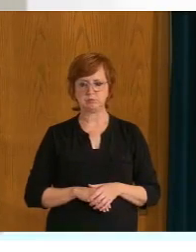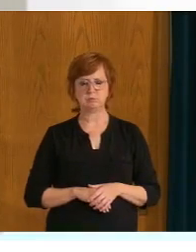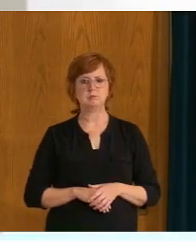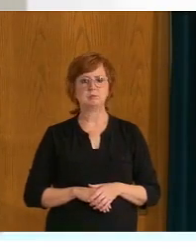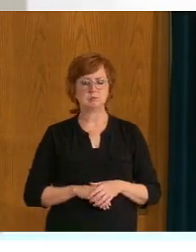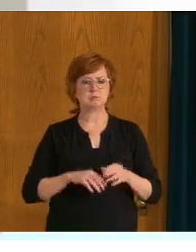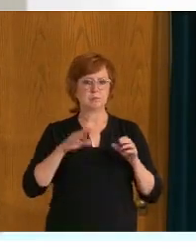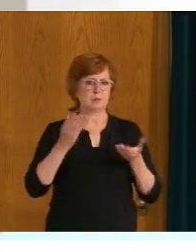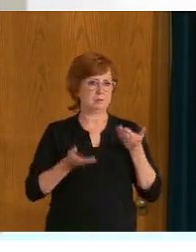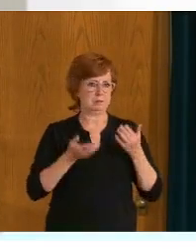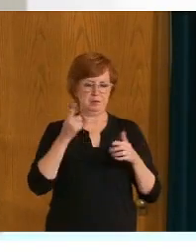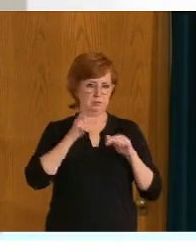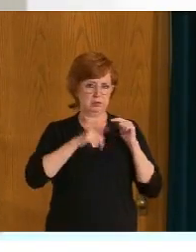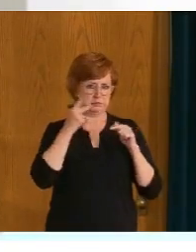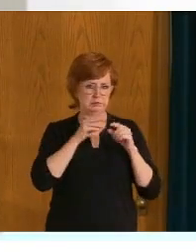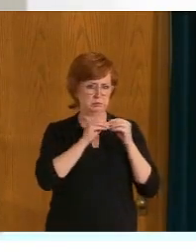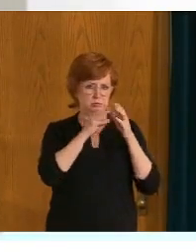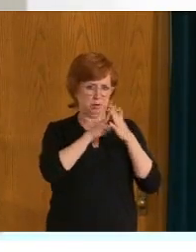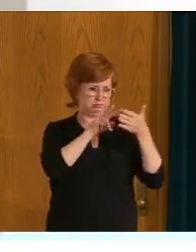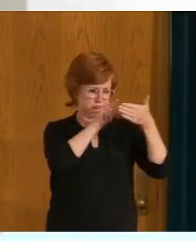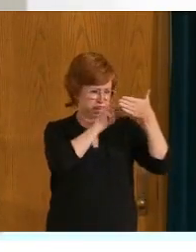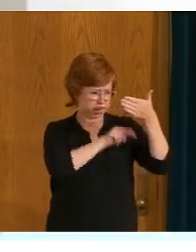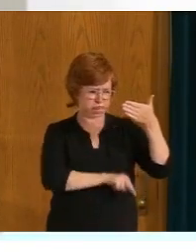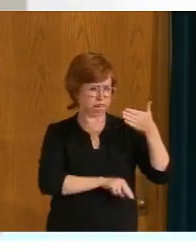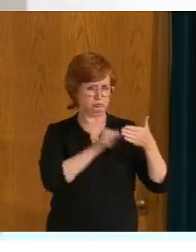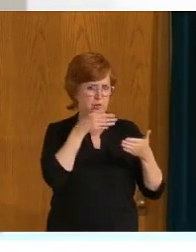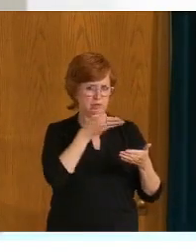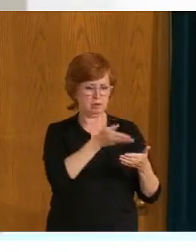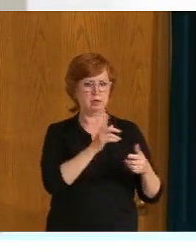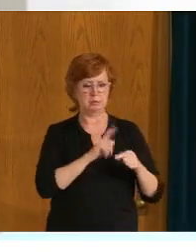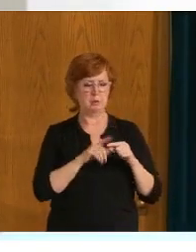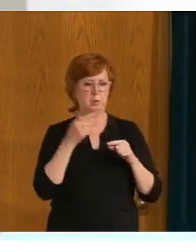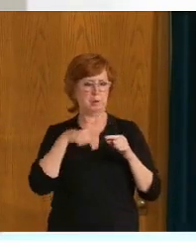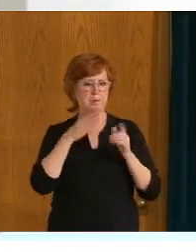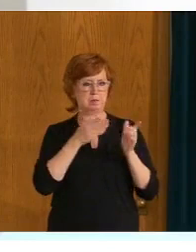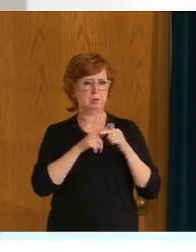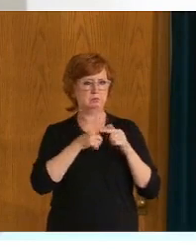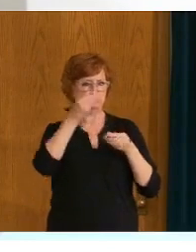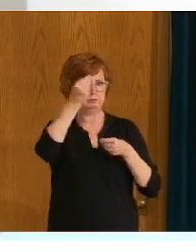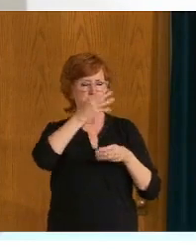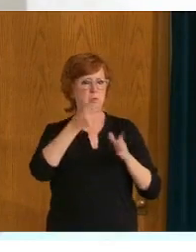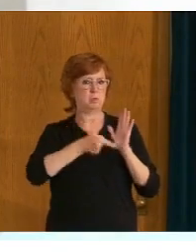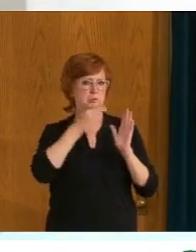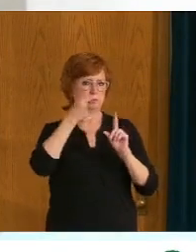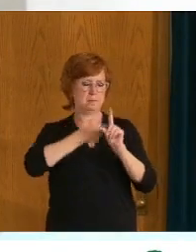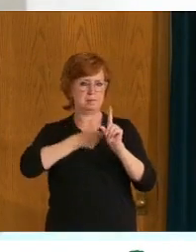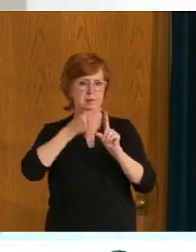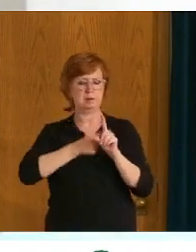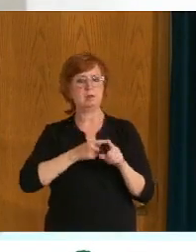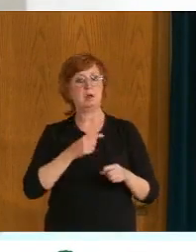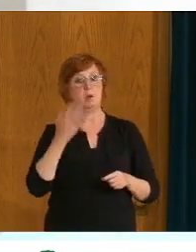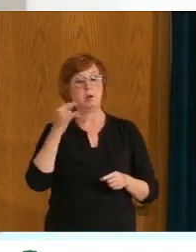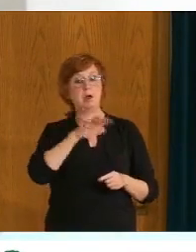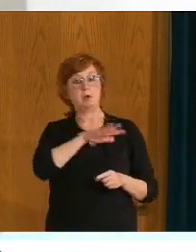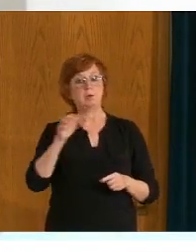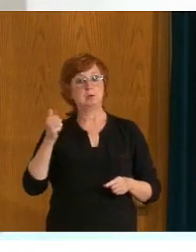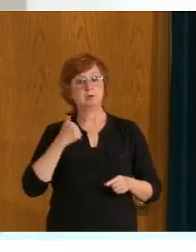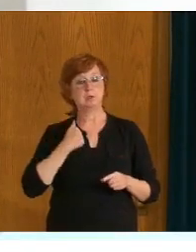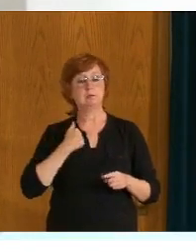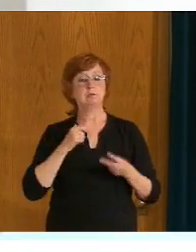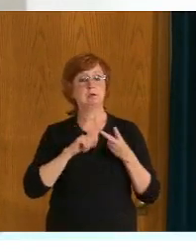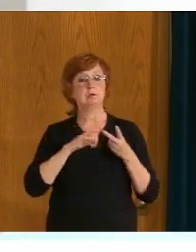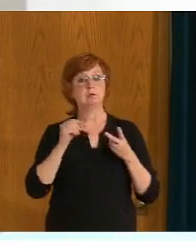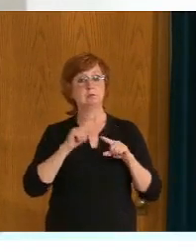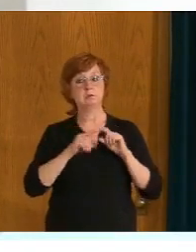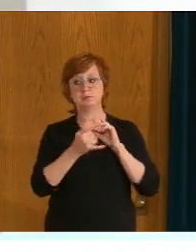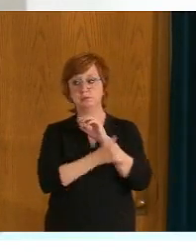hospitalized and death by various, but certainly, you know, other jurisdictions, Canada and other countries have shown that, uh, the reason that, you